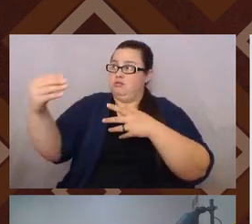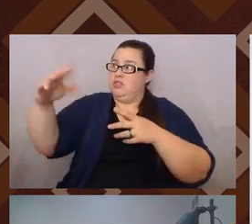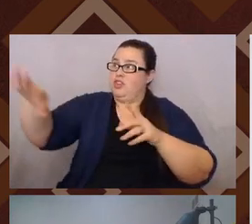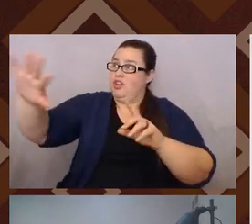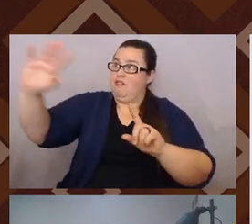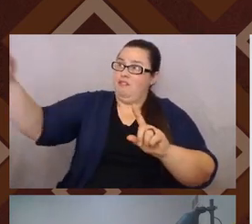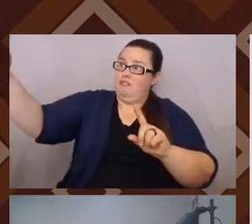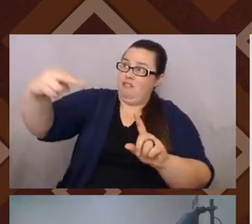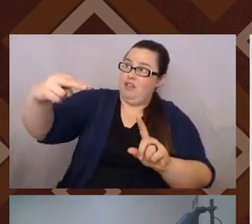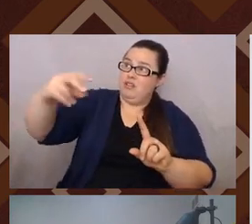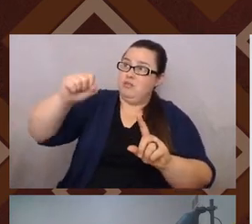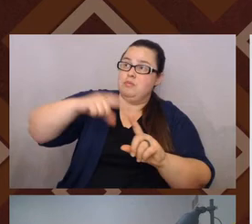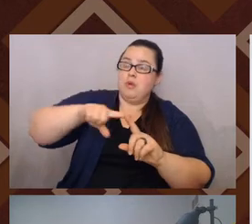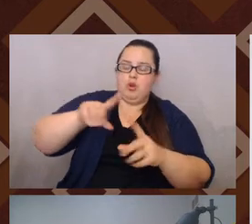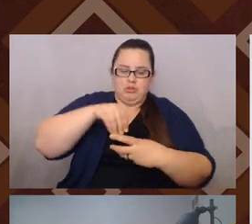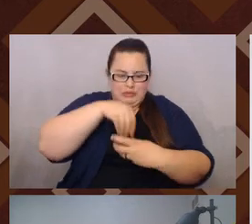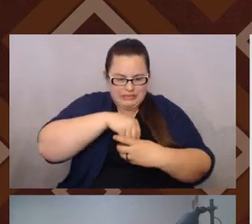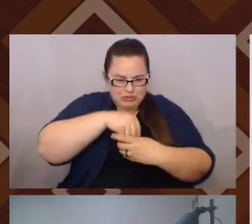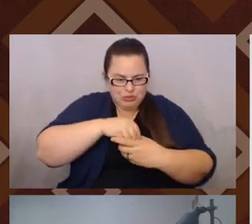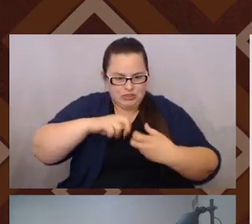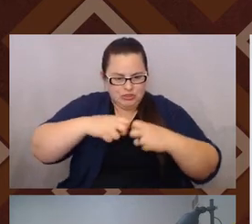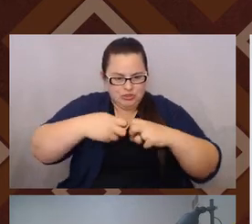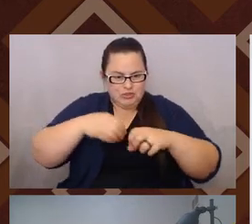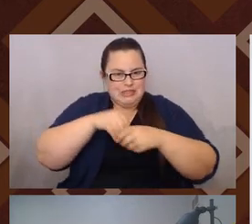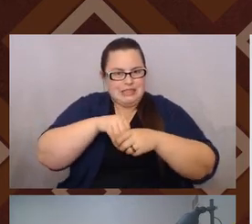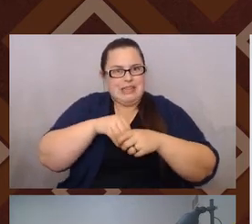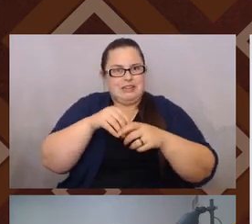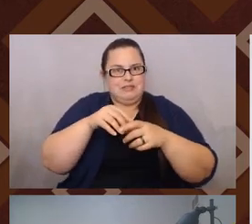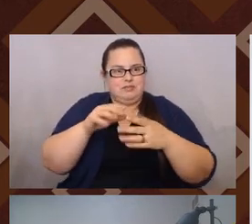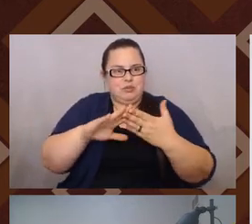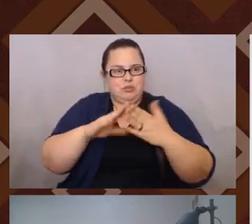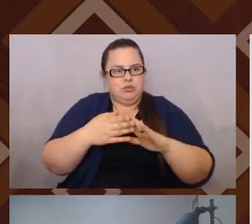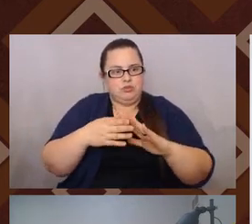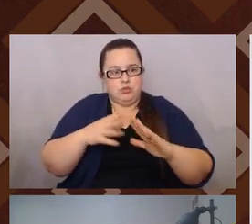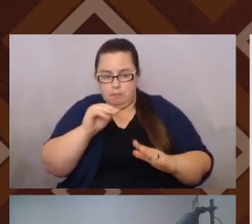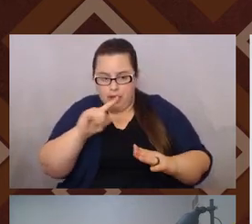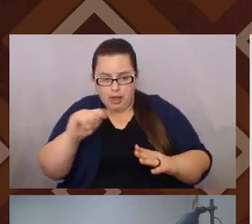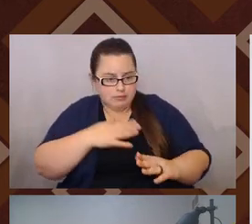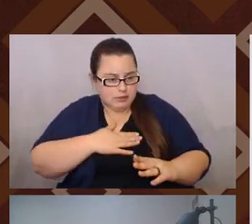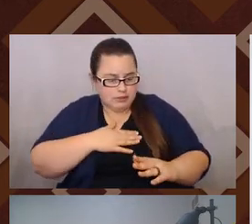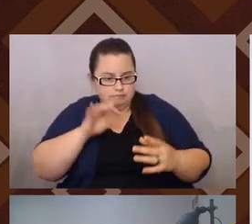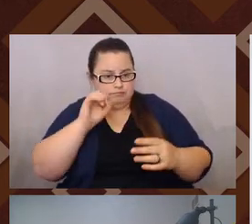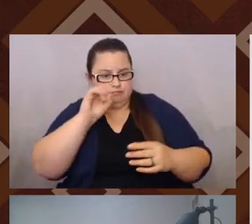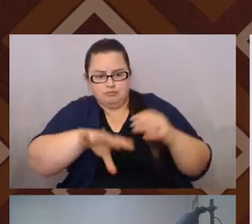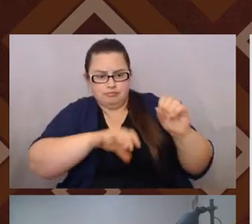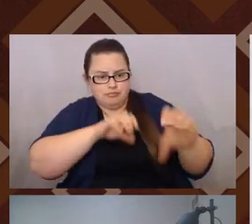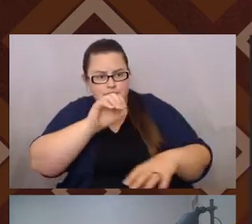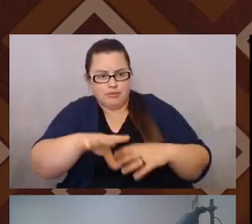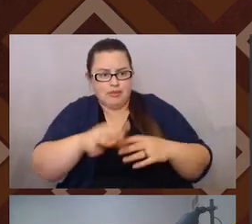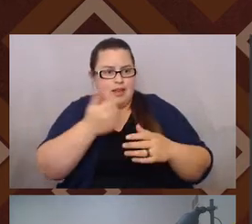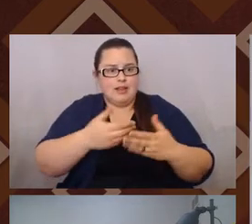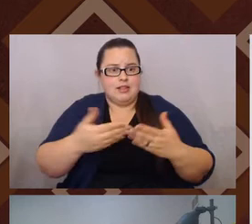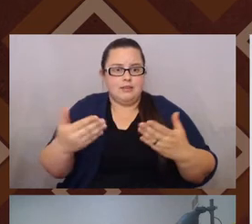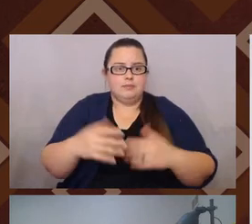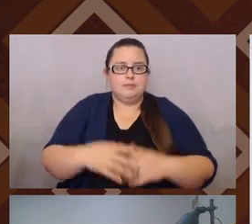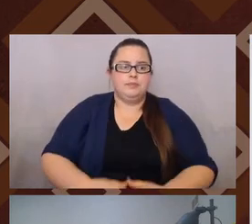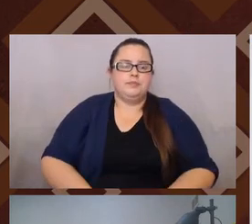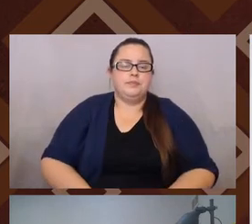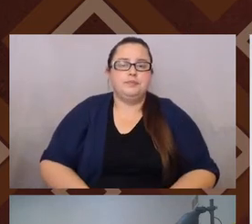are happening within communities. And so Matt, feel free to just hop on and, um, comments on anything, um, here.